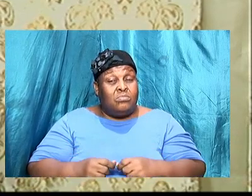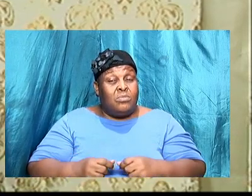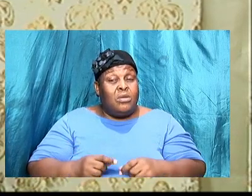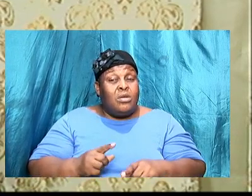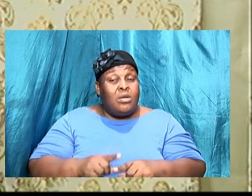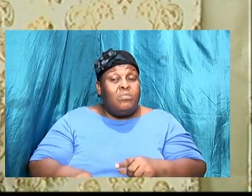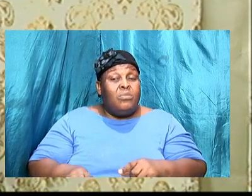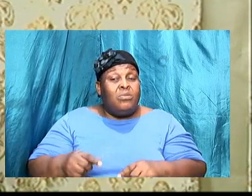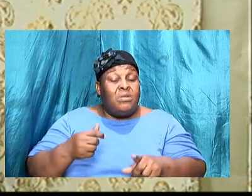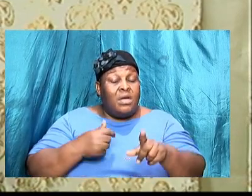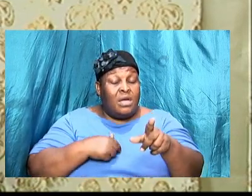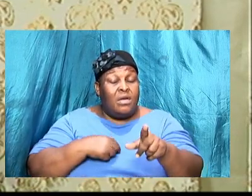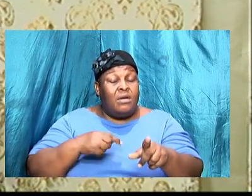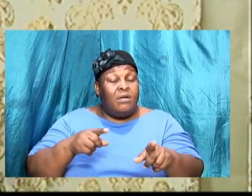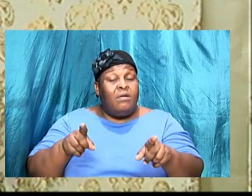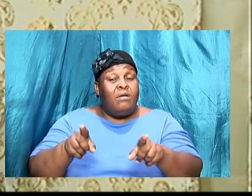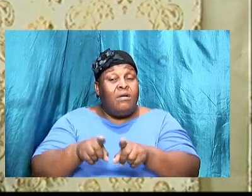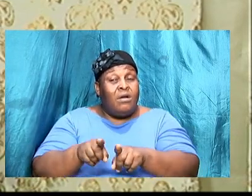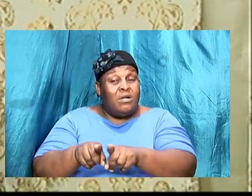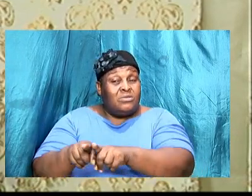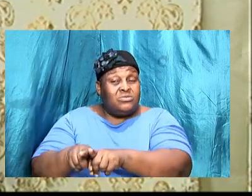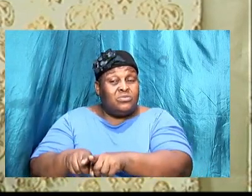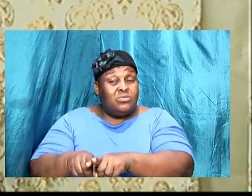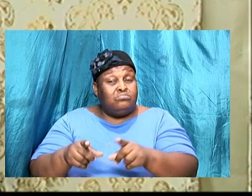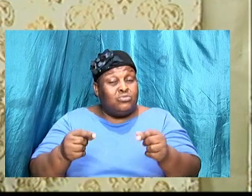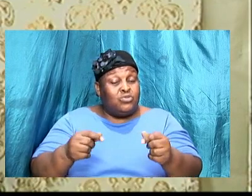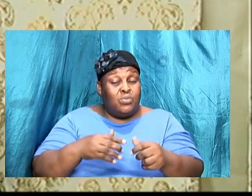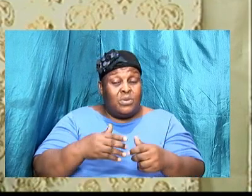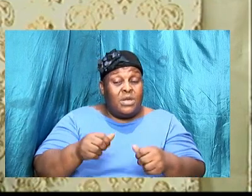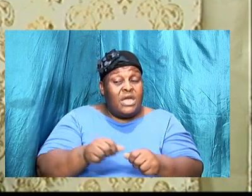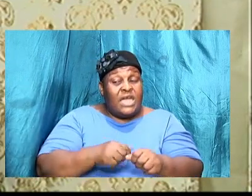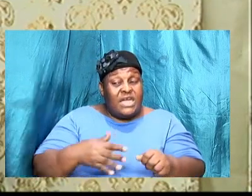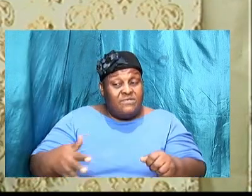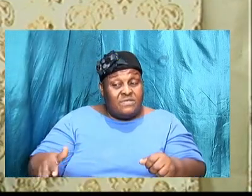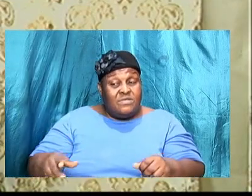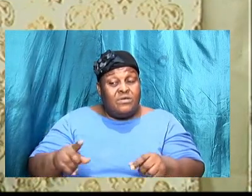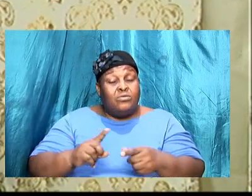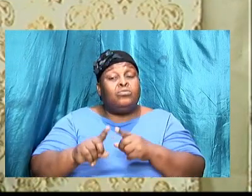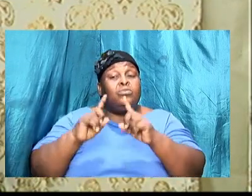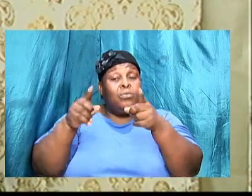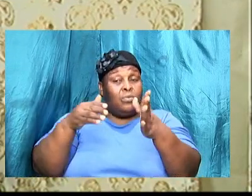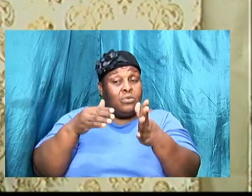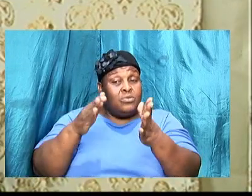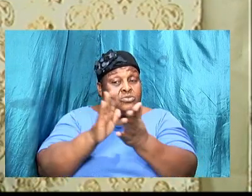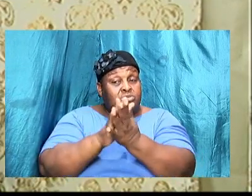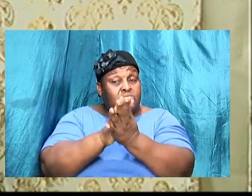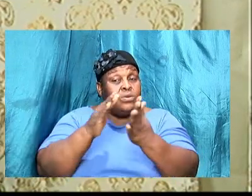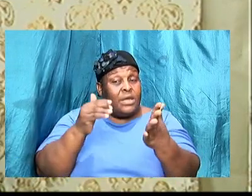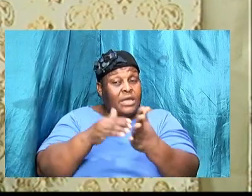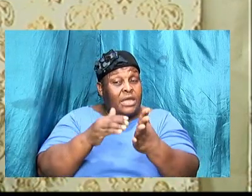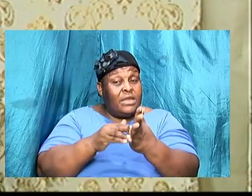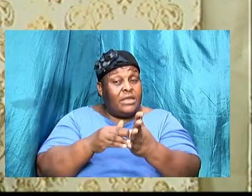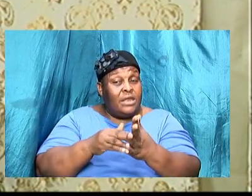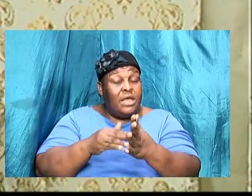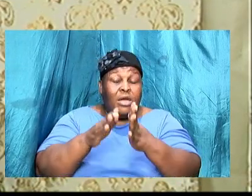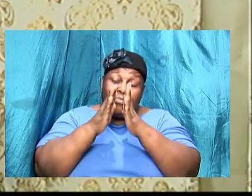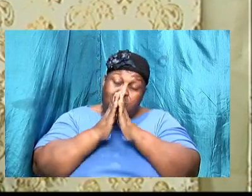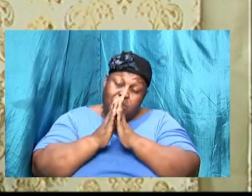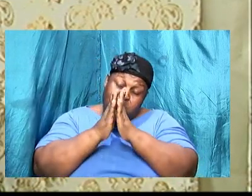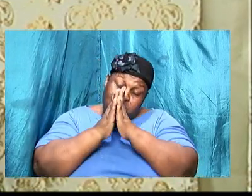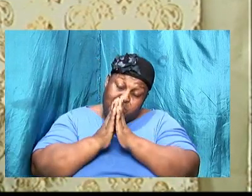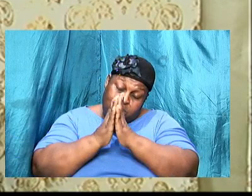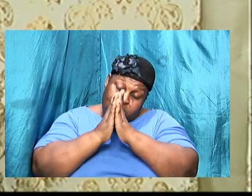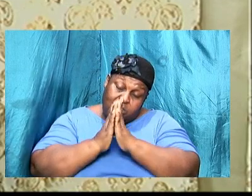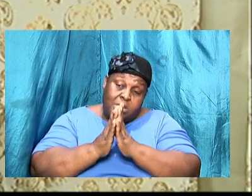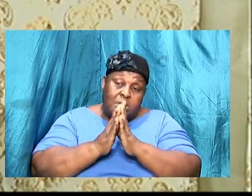everything as it pertains to going to school and I was praying didn't hear an answer but